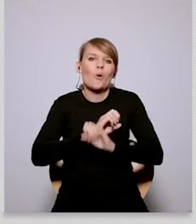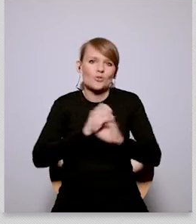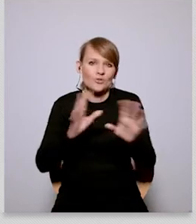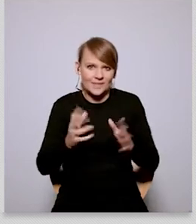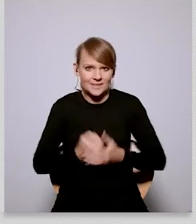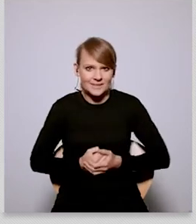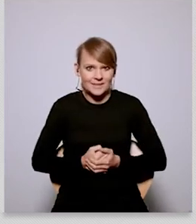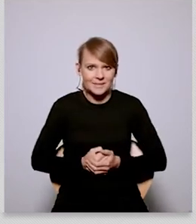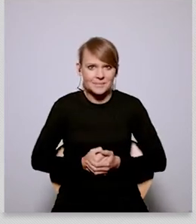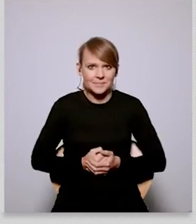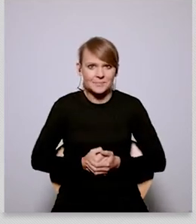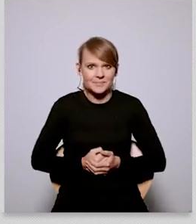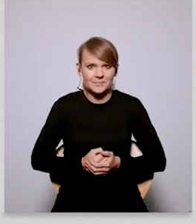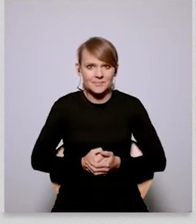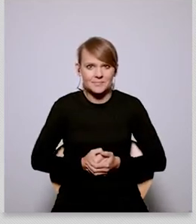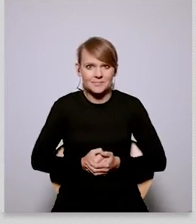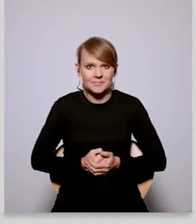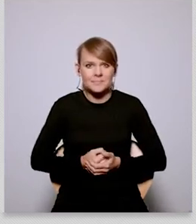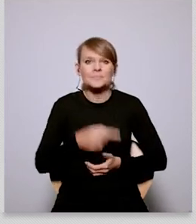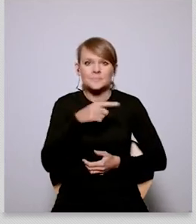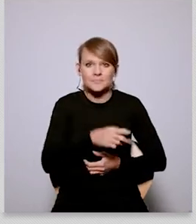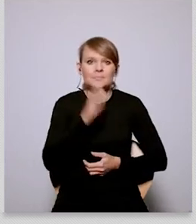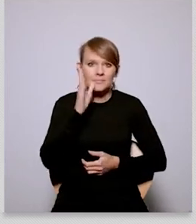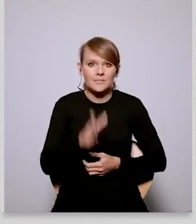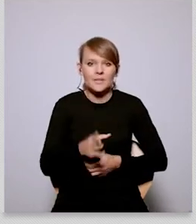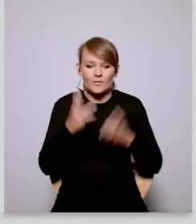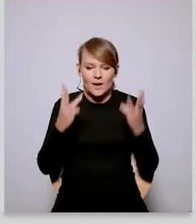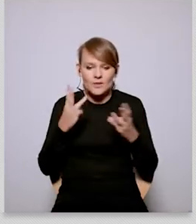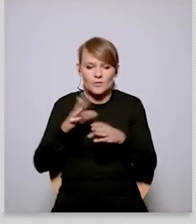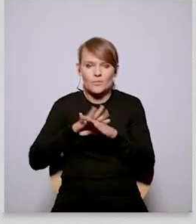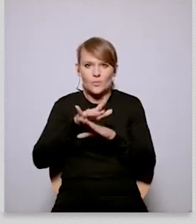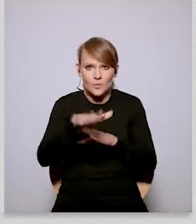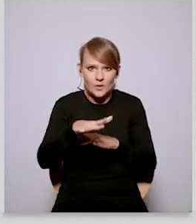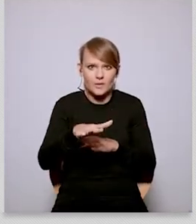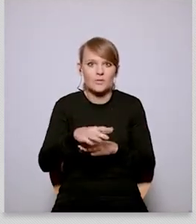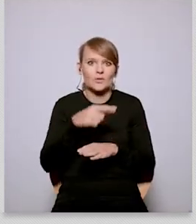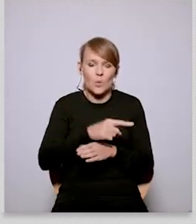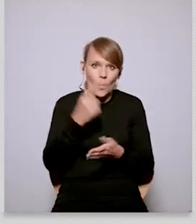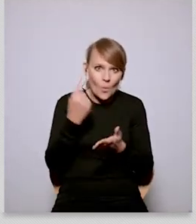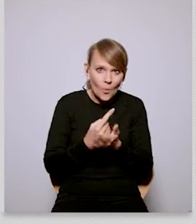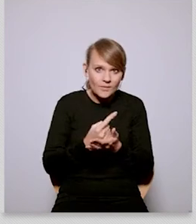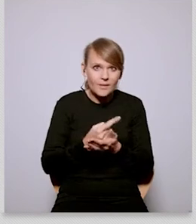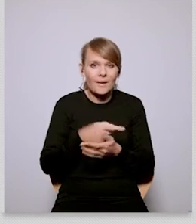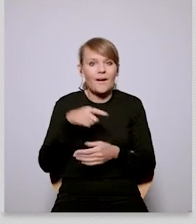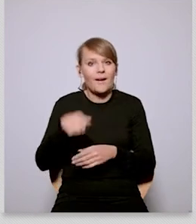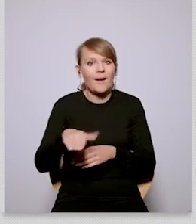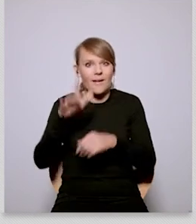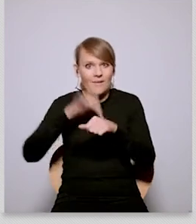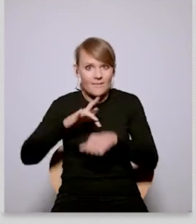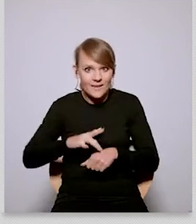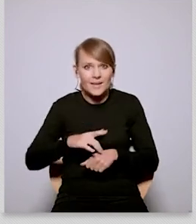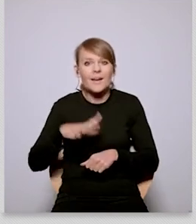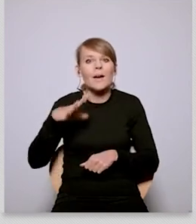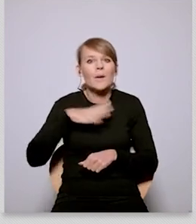massively affect our ability to deliver the fit for 55 package um and uh uh the other elements